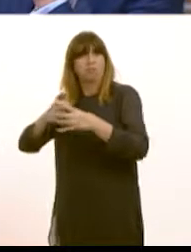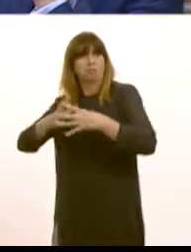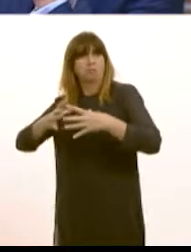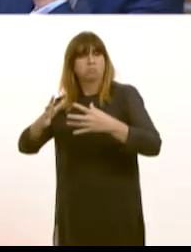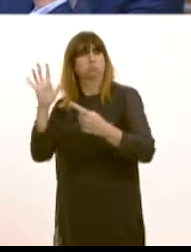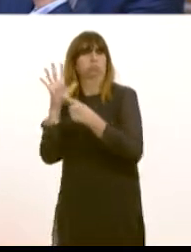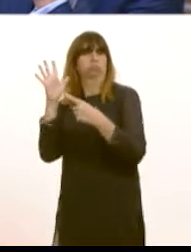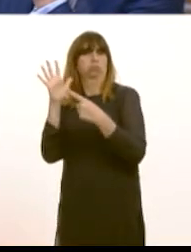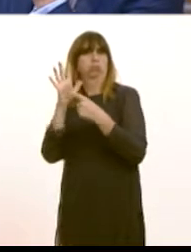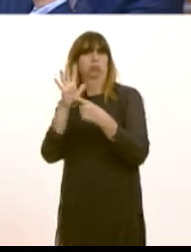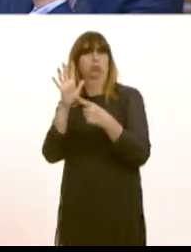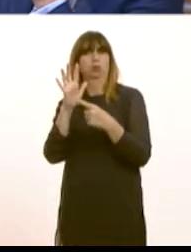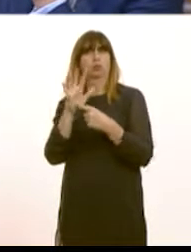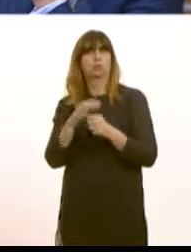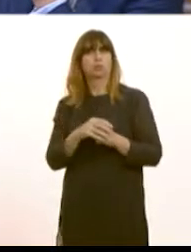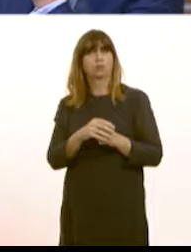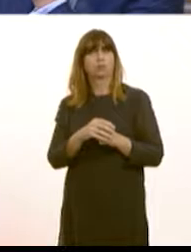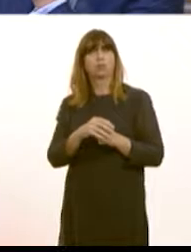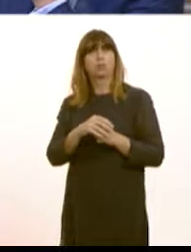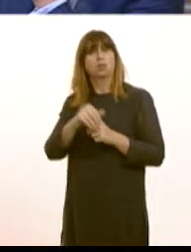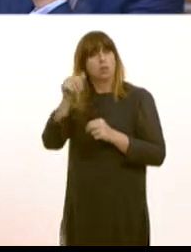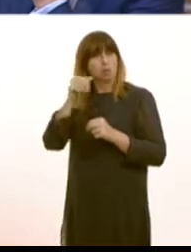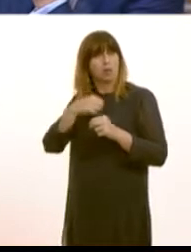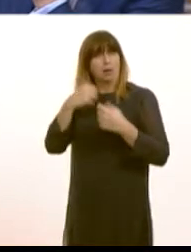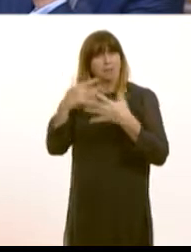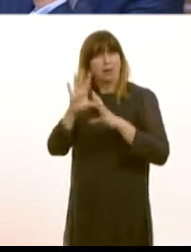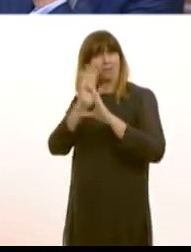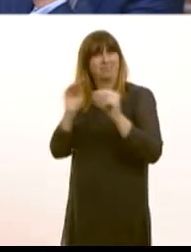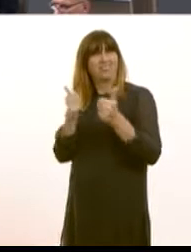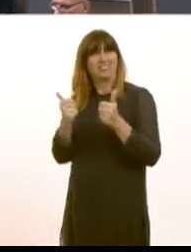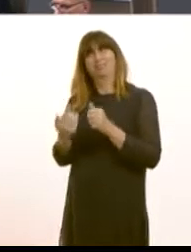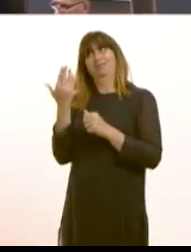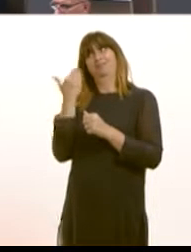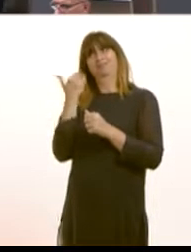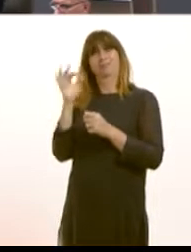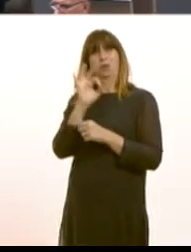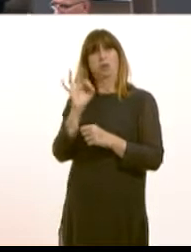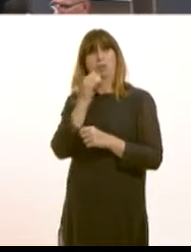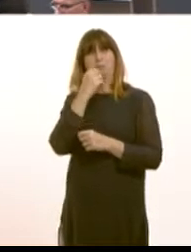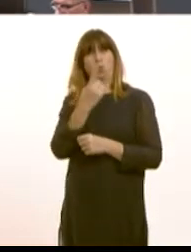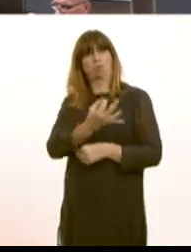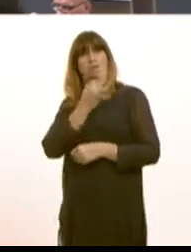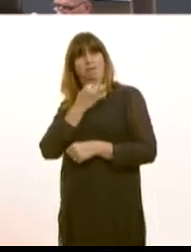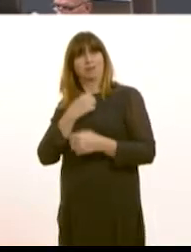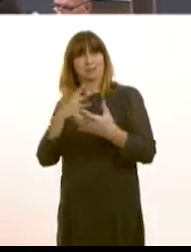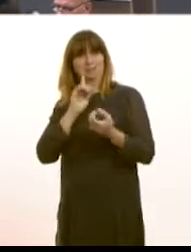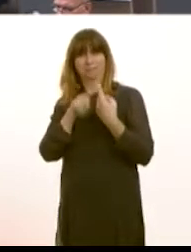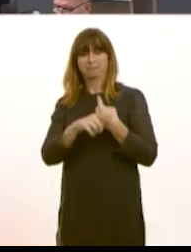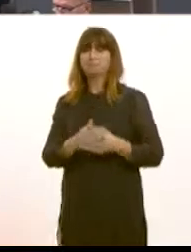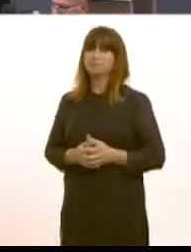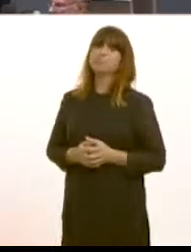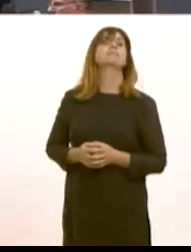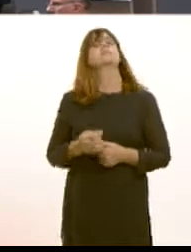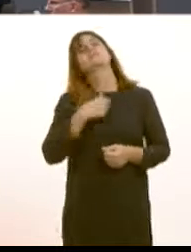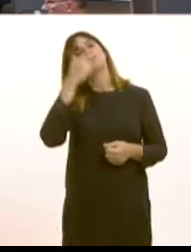some length in terms of what we're planning to do across Wales in my answer to question 1 Thank you First Minister There's understandable concern